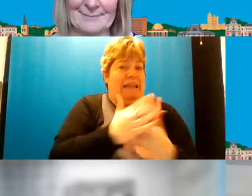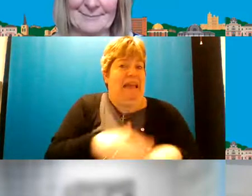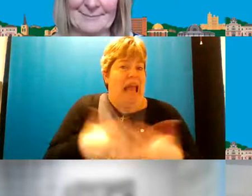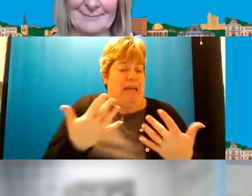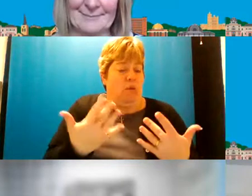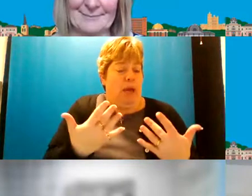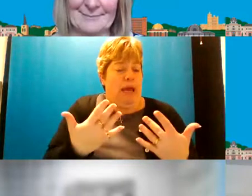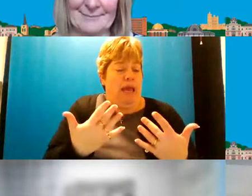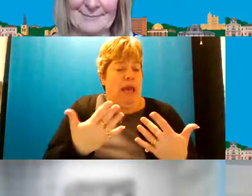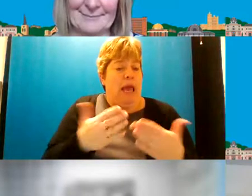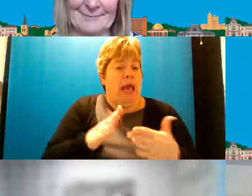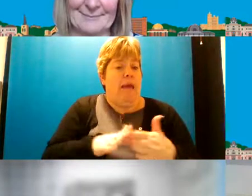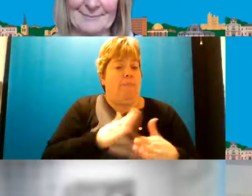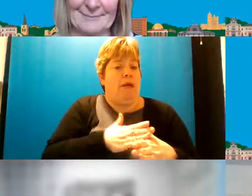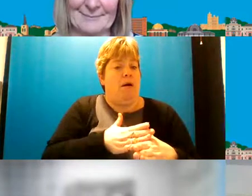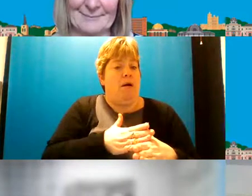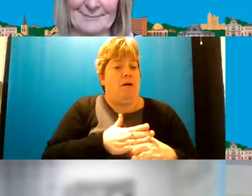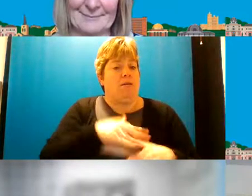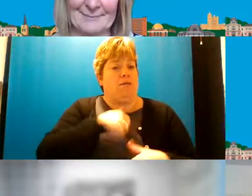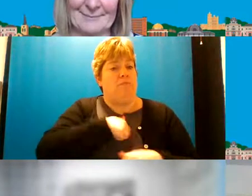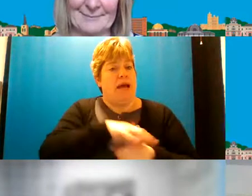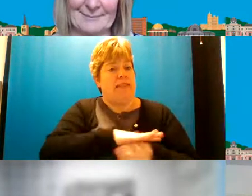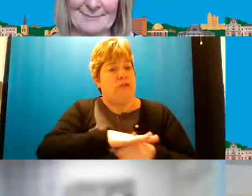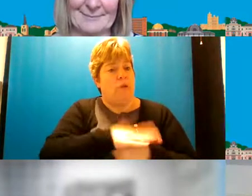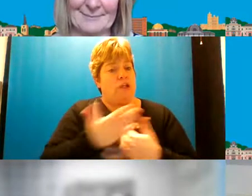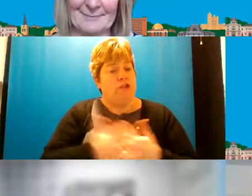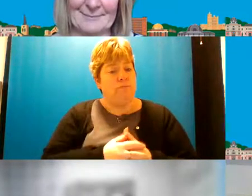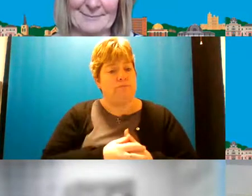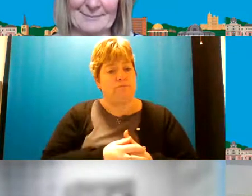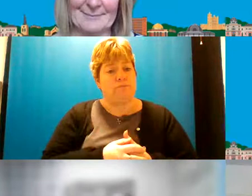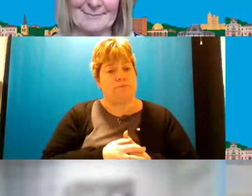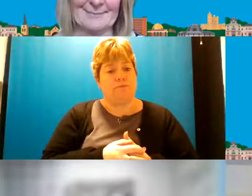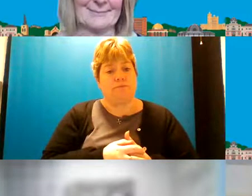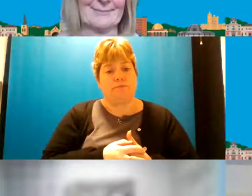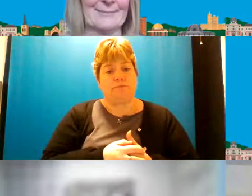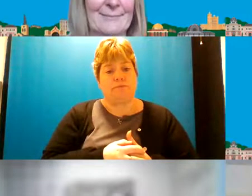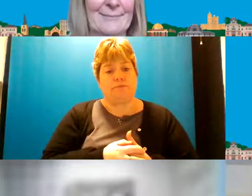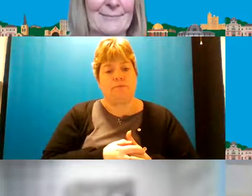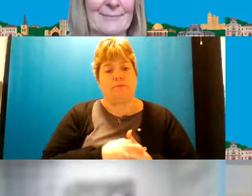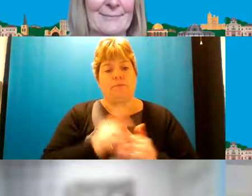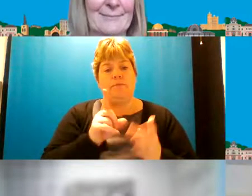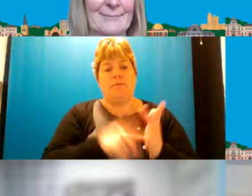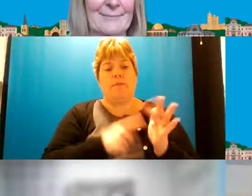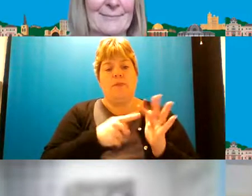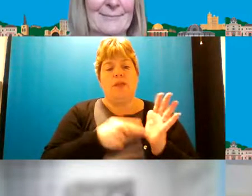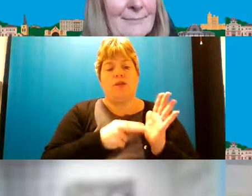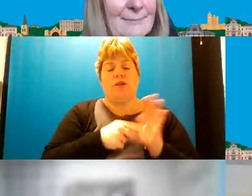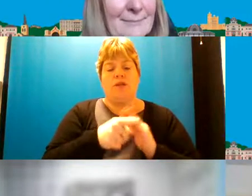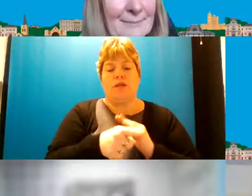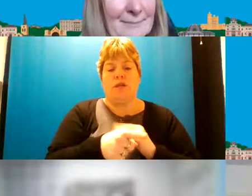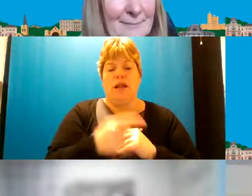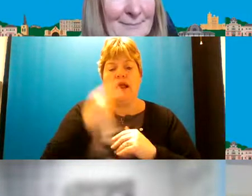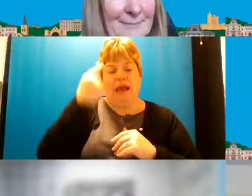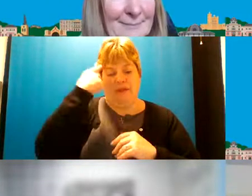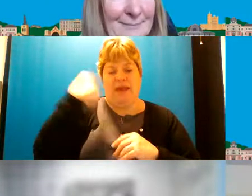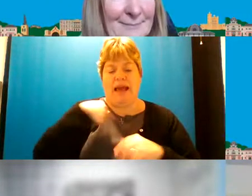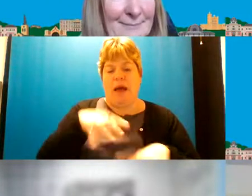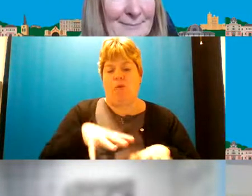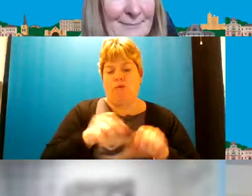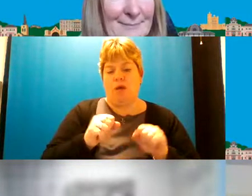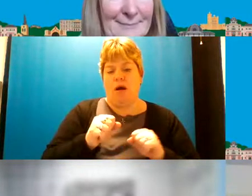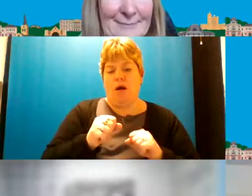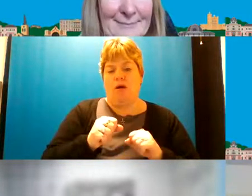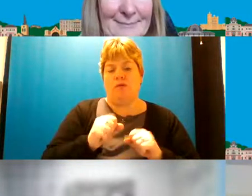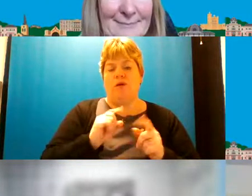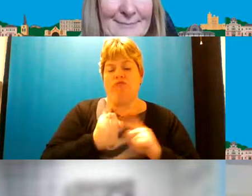because of your circumstances um again claire i think i'll i'll start um